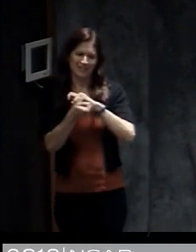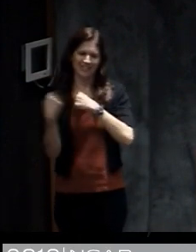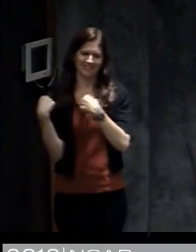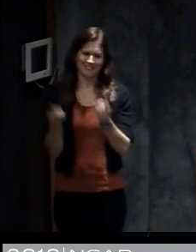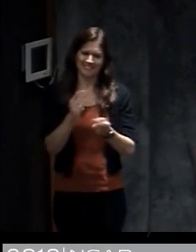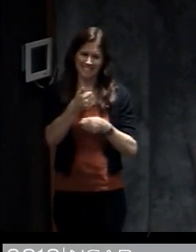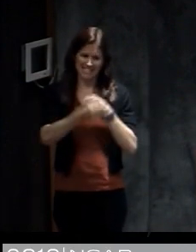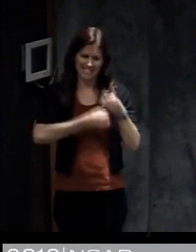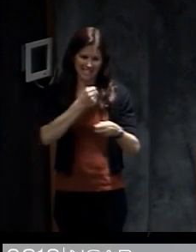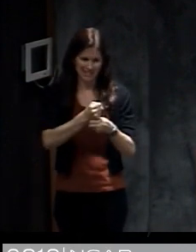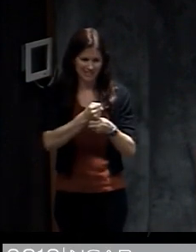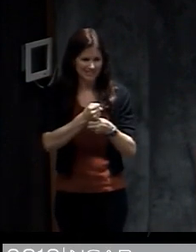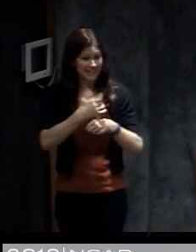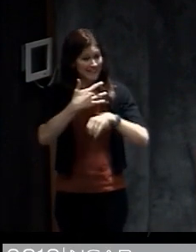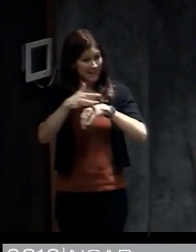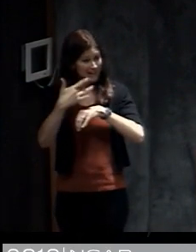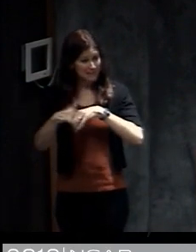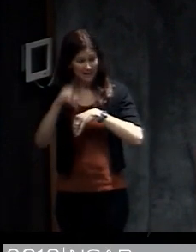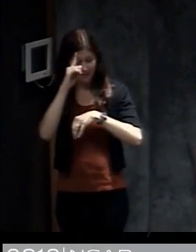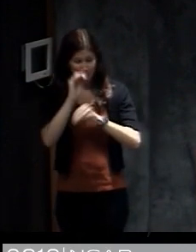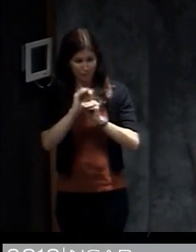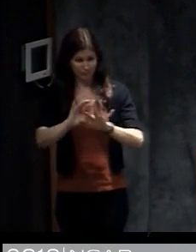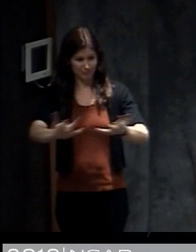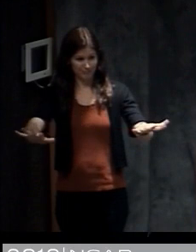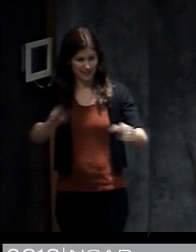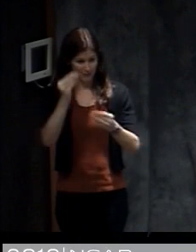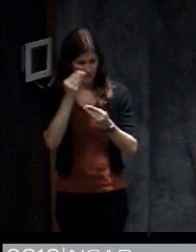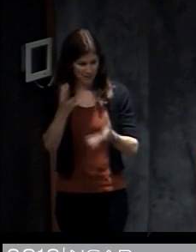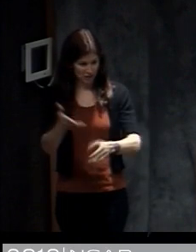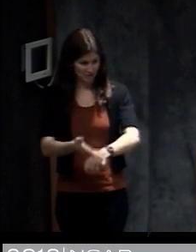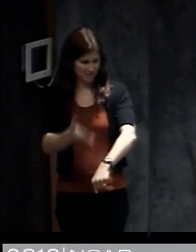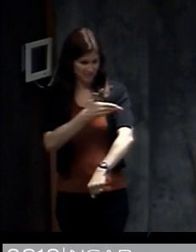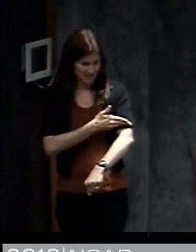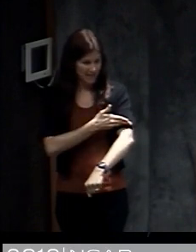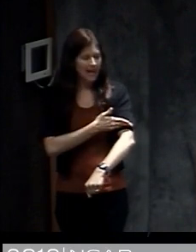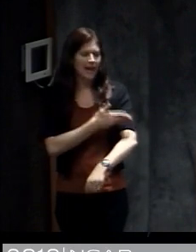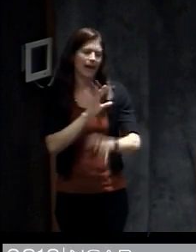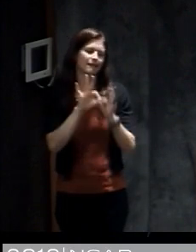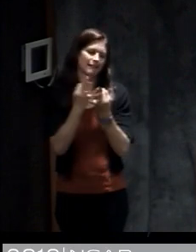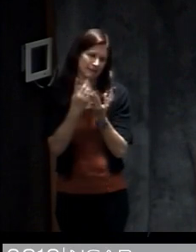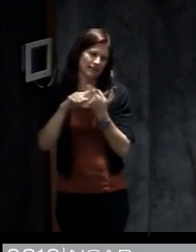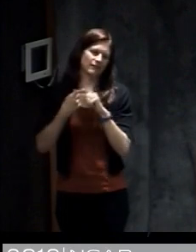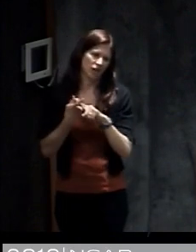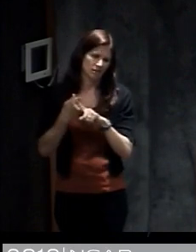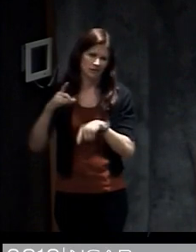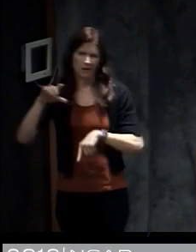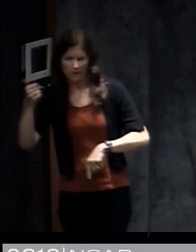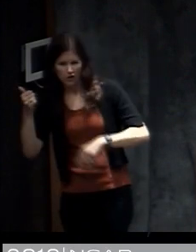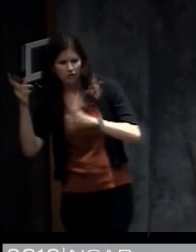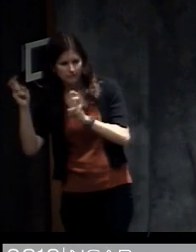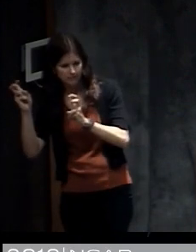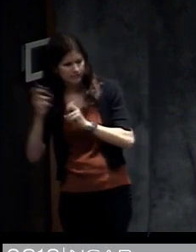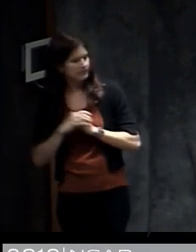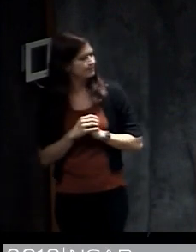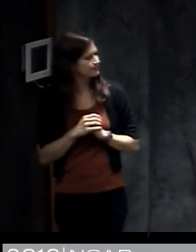10 years, the availability of information from these sources. And of course, people use family and friends and other sources. And then we asked people how frequently